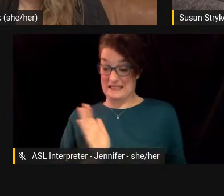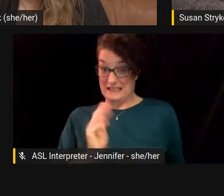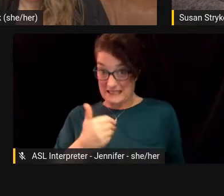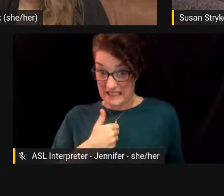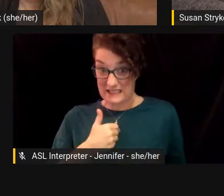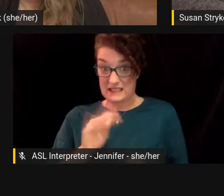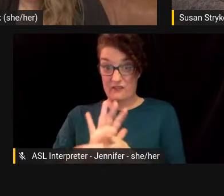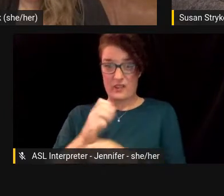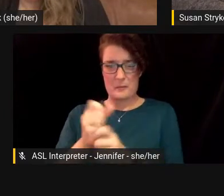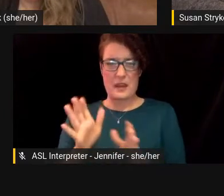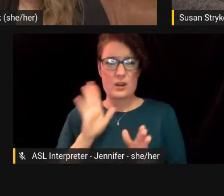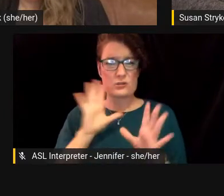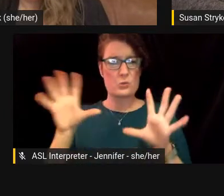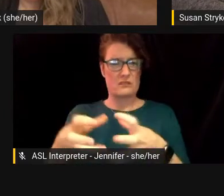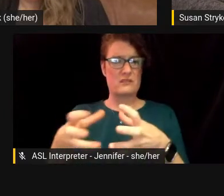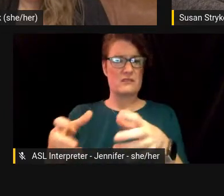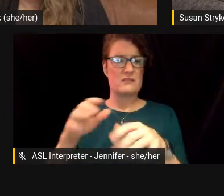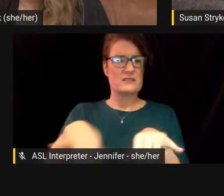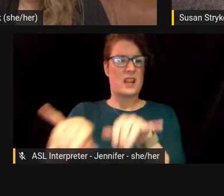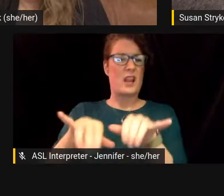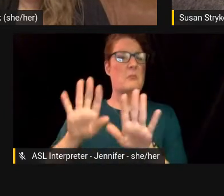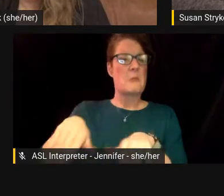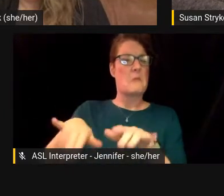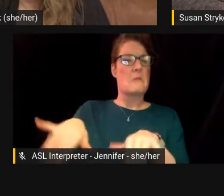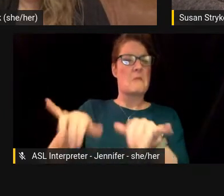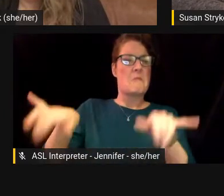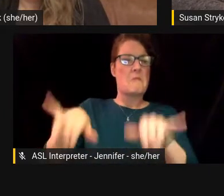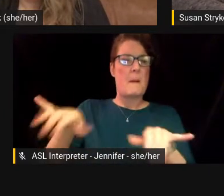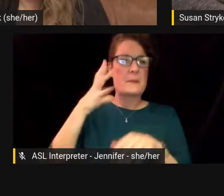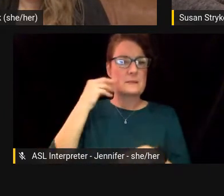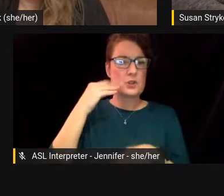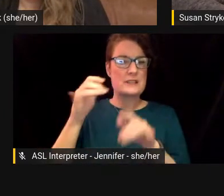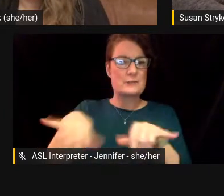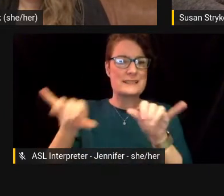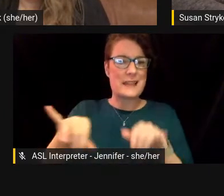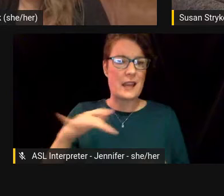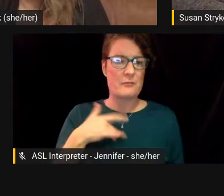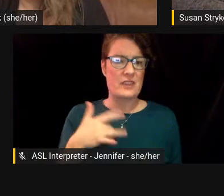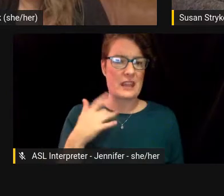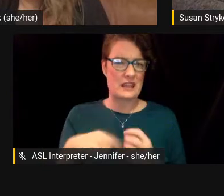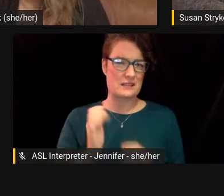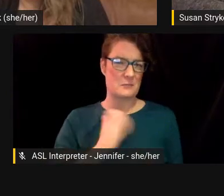and assume that we all have the same experiences or same feelings about our experiences.